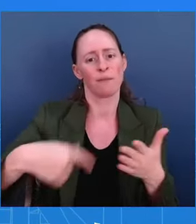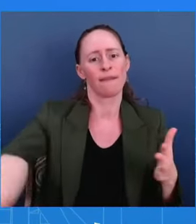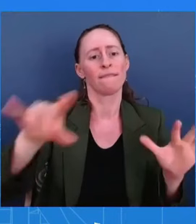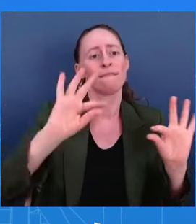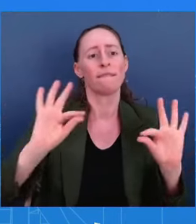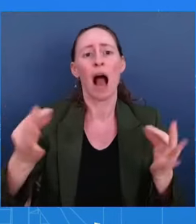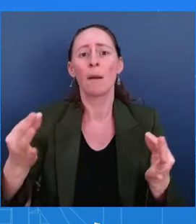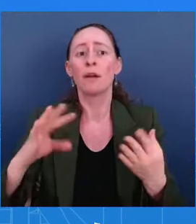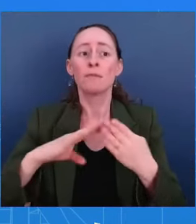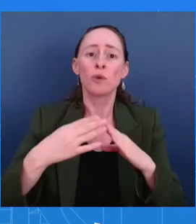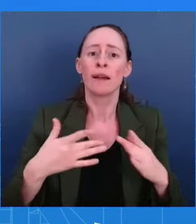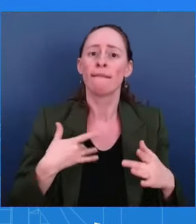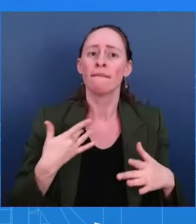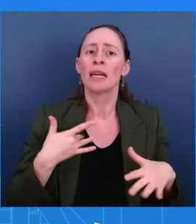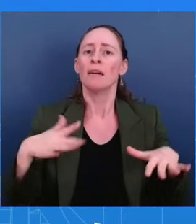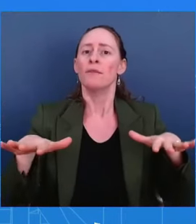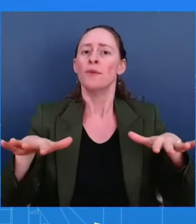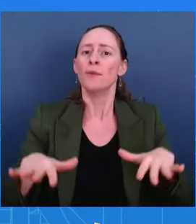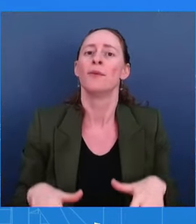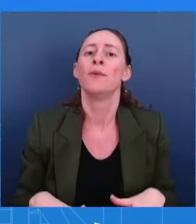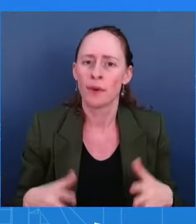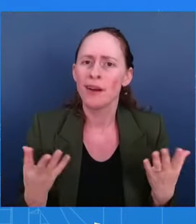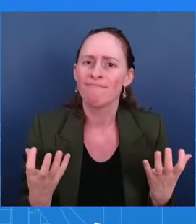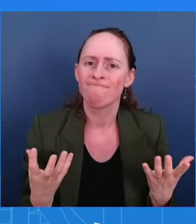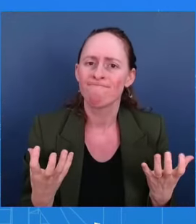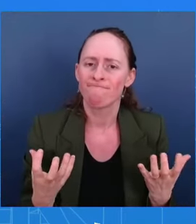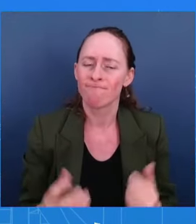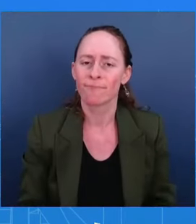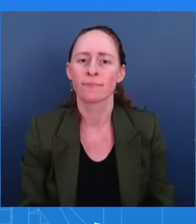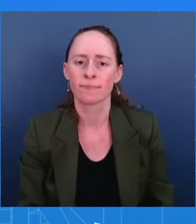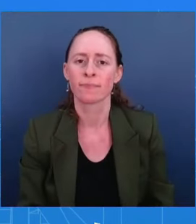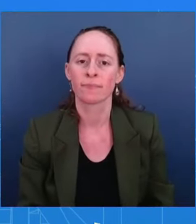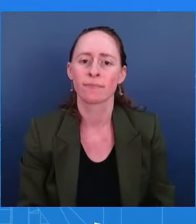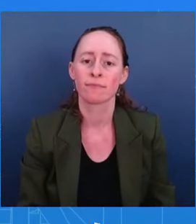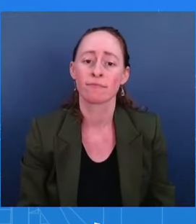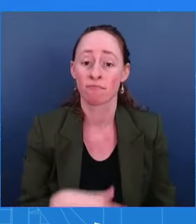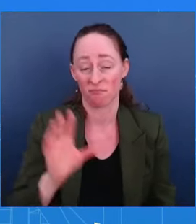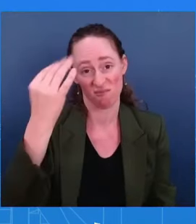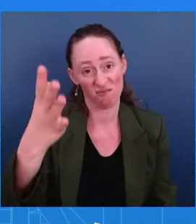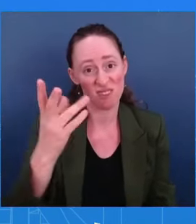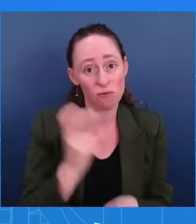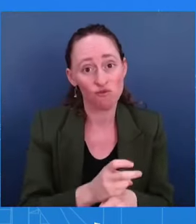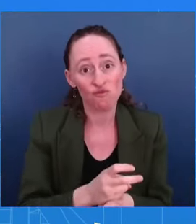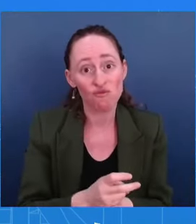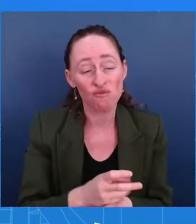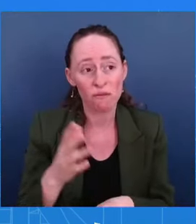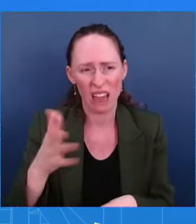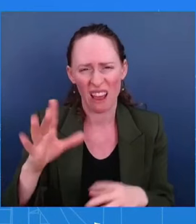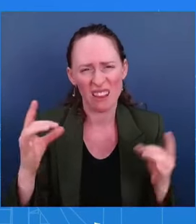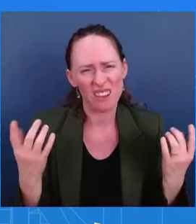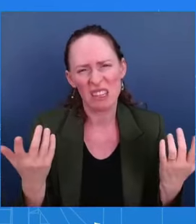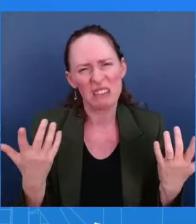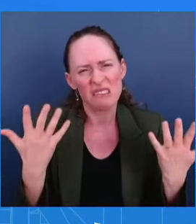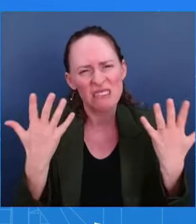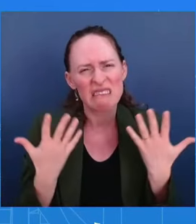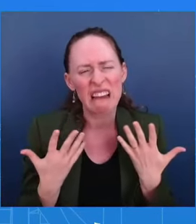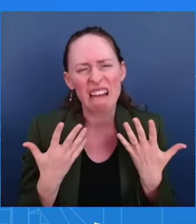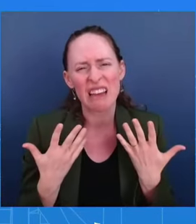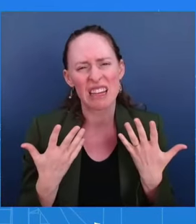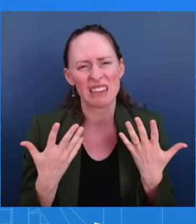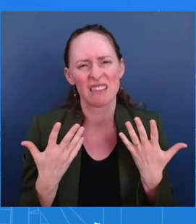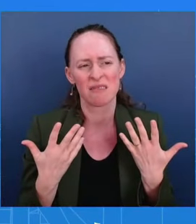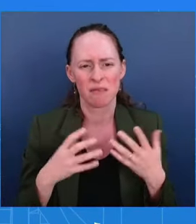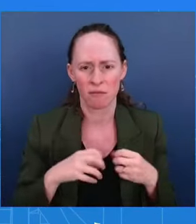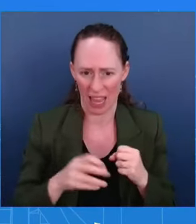there's no easy answer here because it's devastating. It is devastating. I'm a mom, you're a mom, many of your colleagues